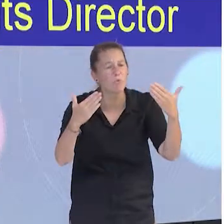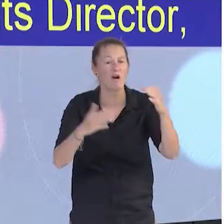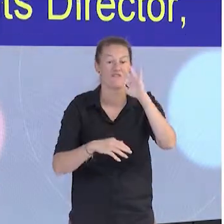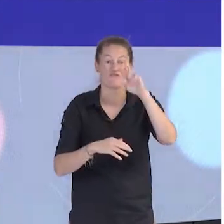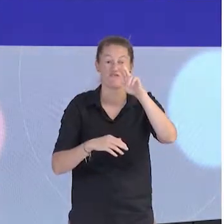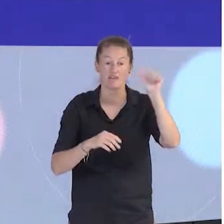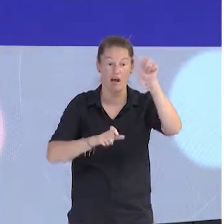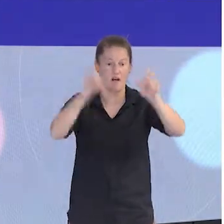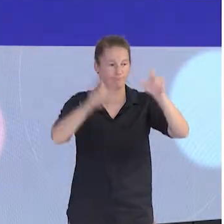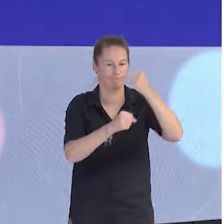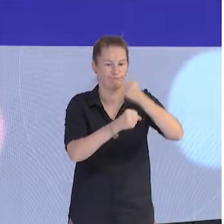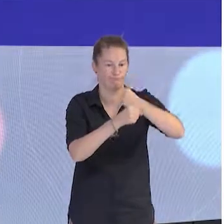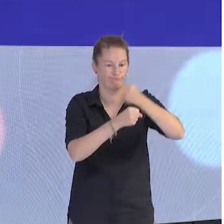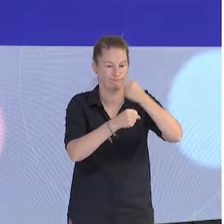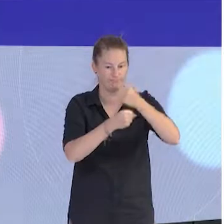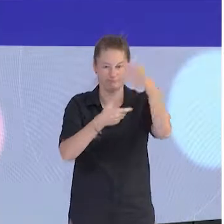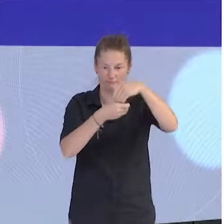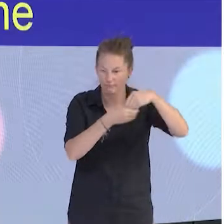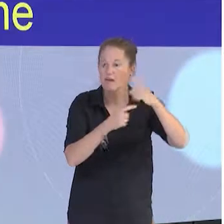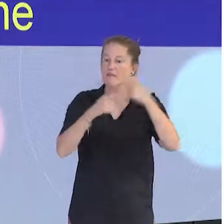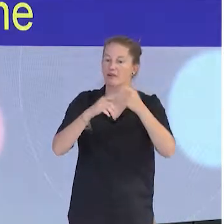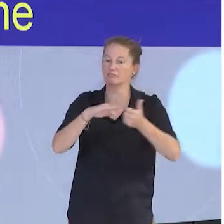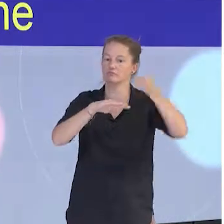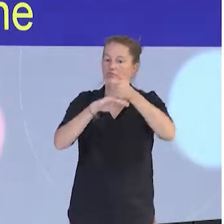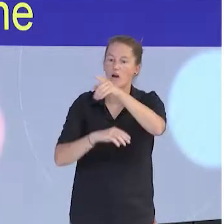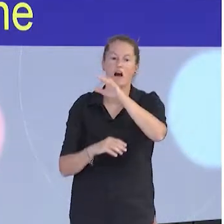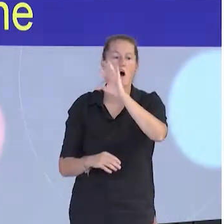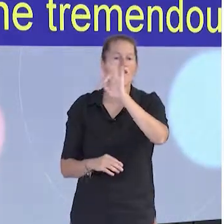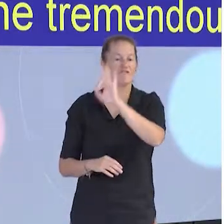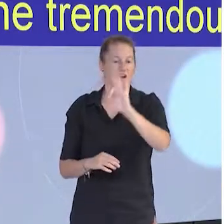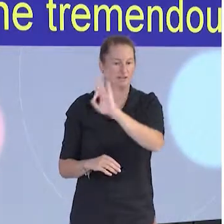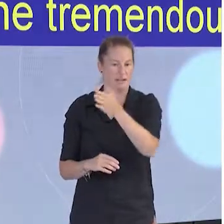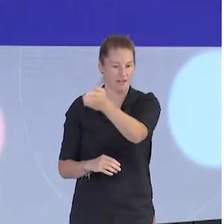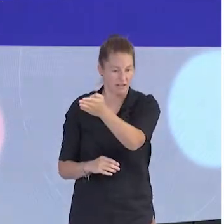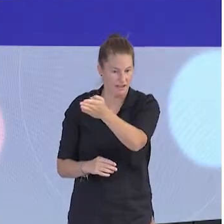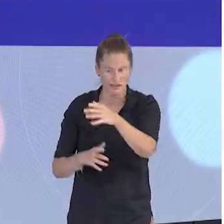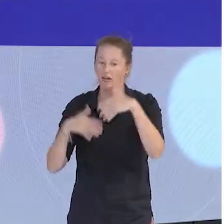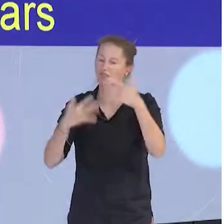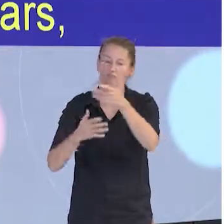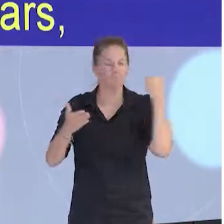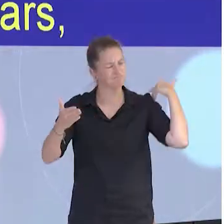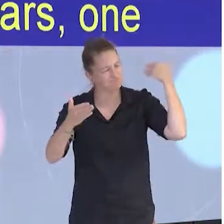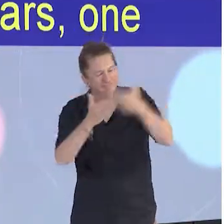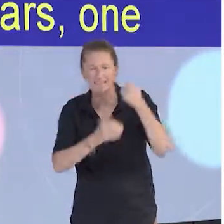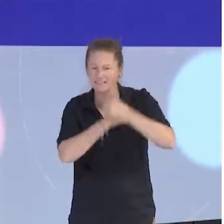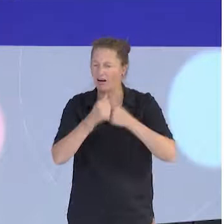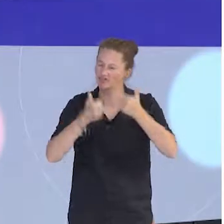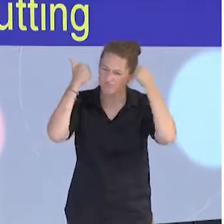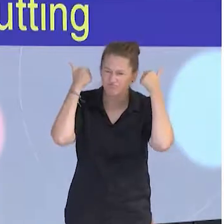tremendous work for, I think, almost two years, one and a half certainly, putting this together, consulting,